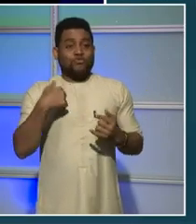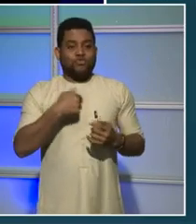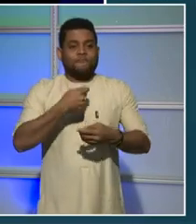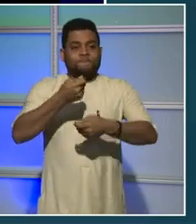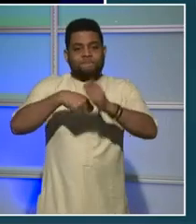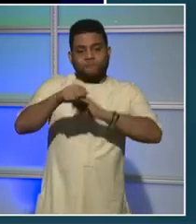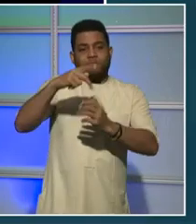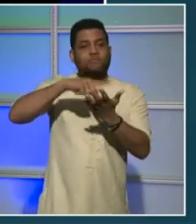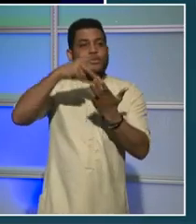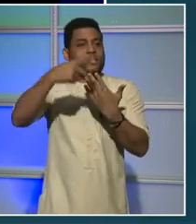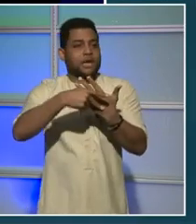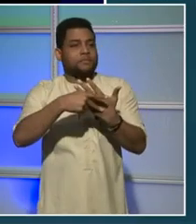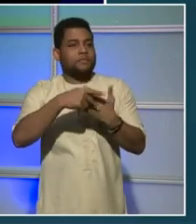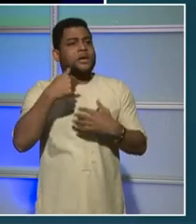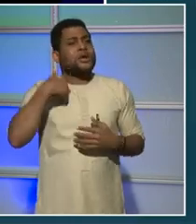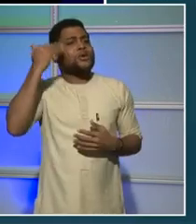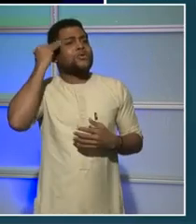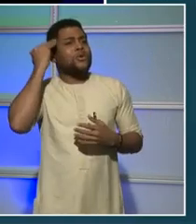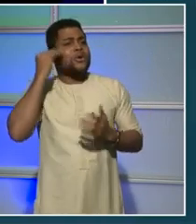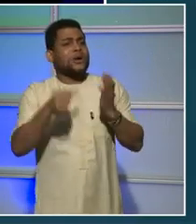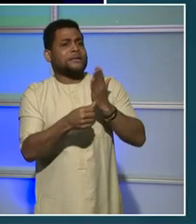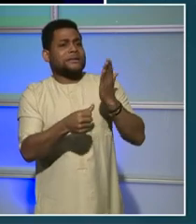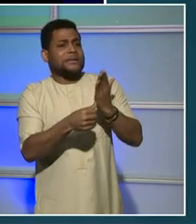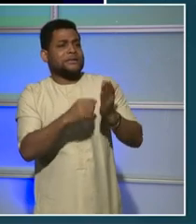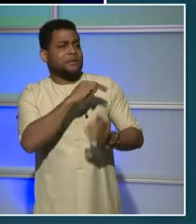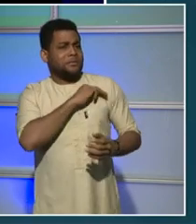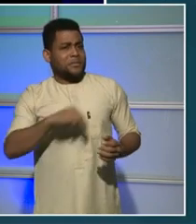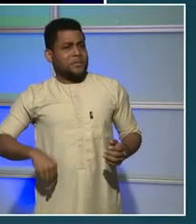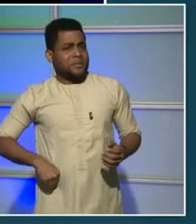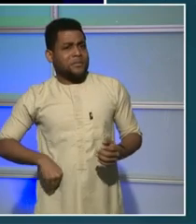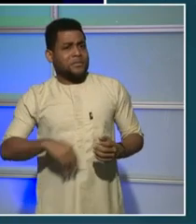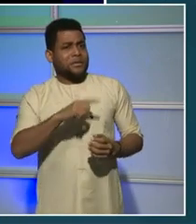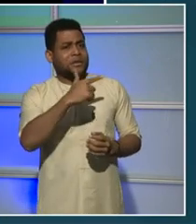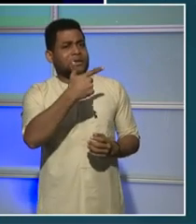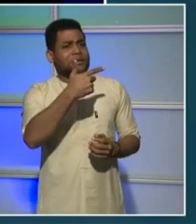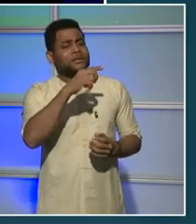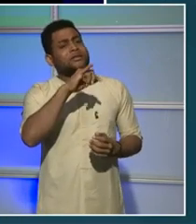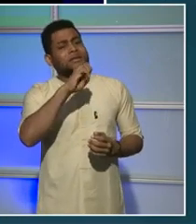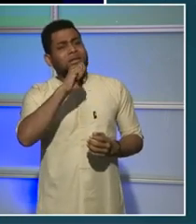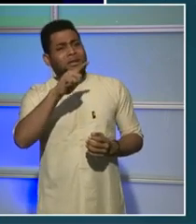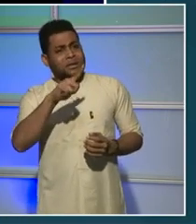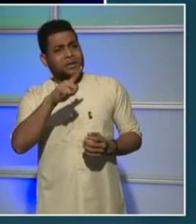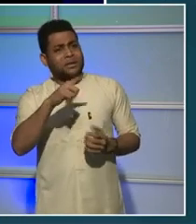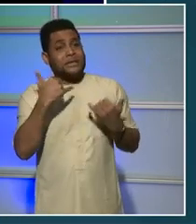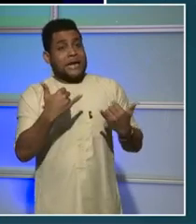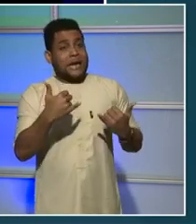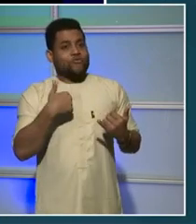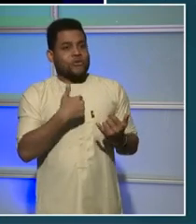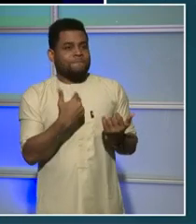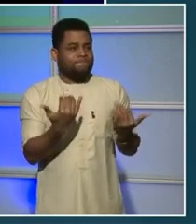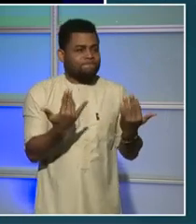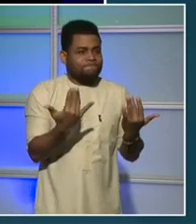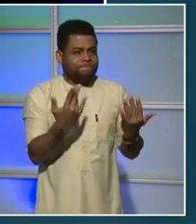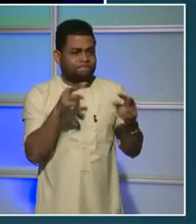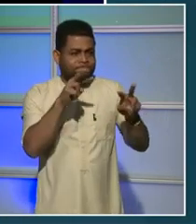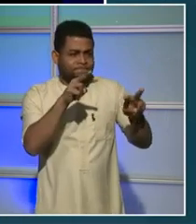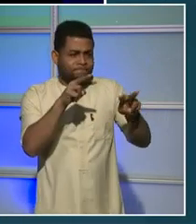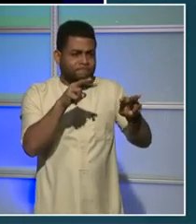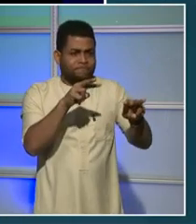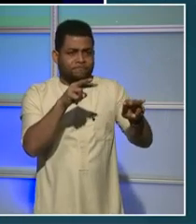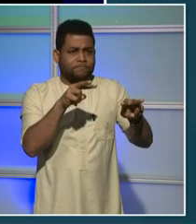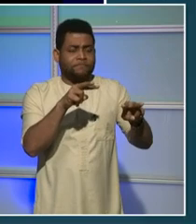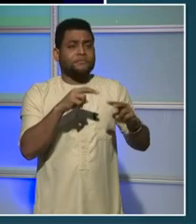Mayor Geltart is watching that closely, and we will be certain to weigh in on that. As the council